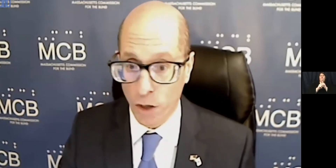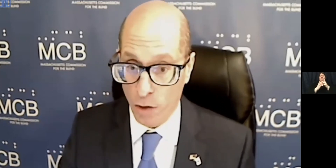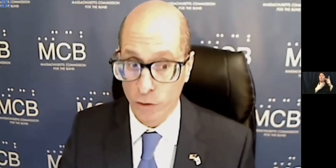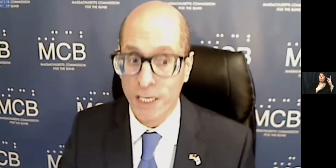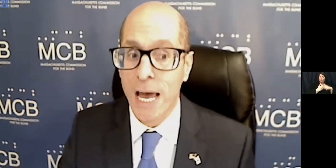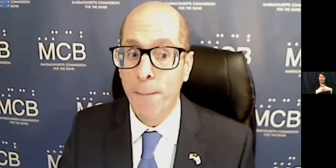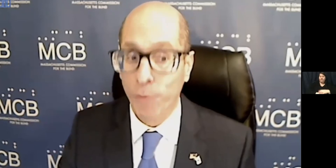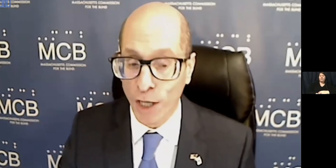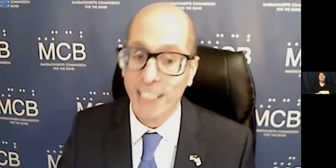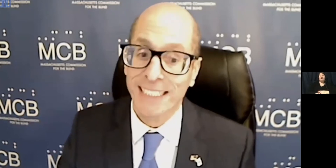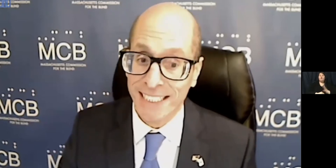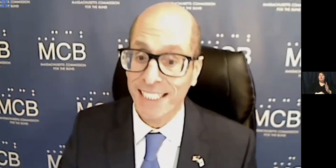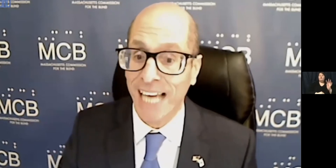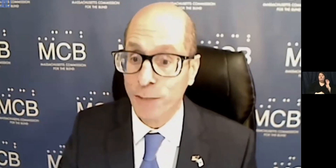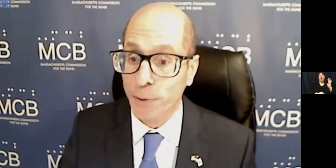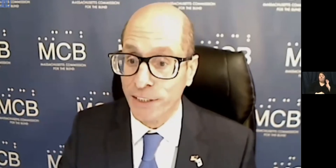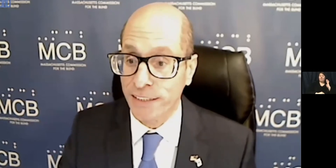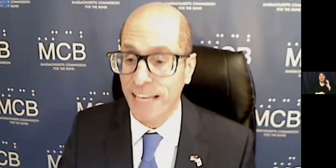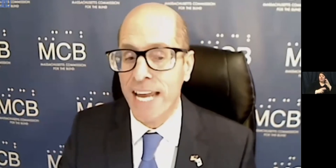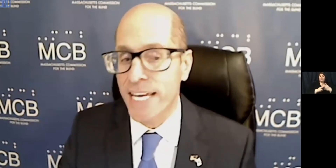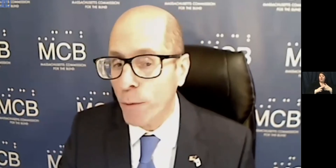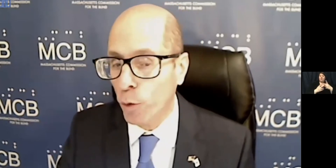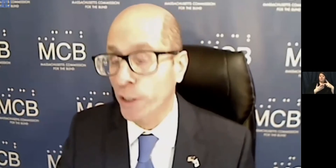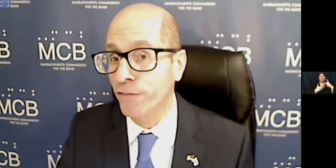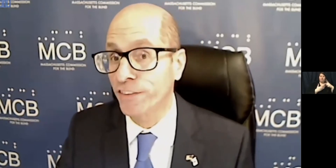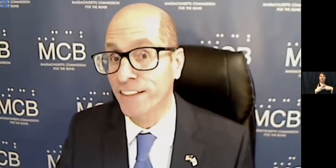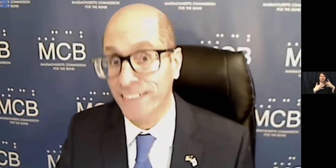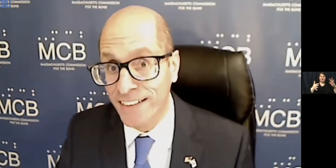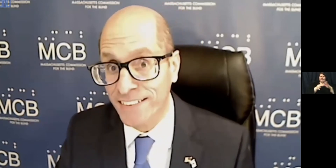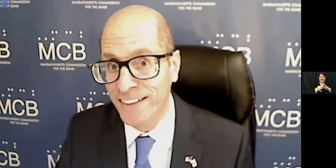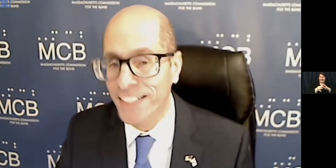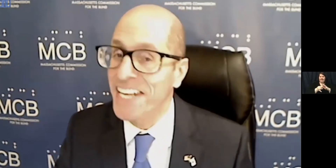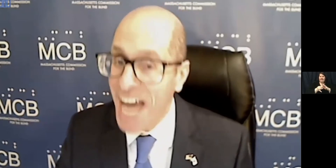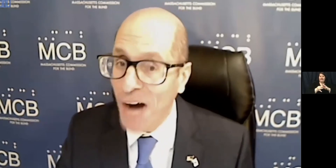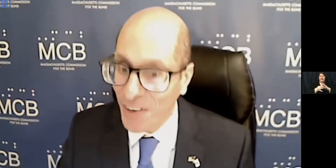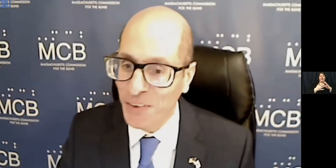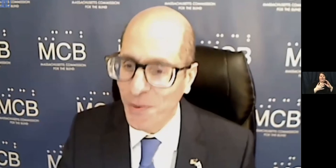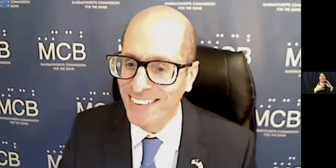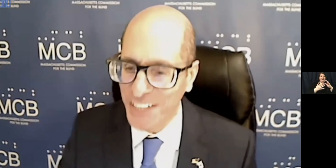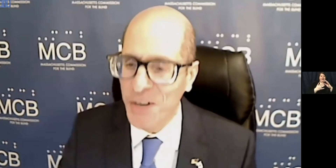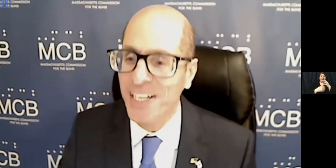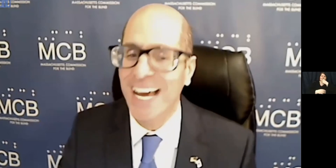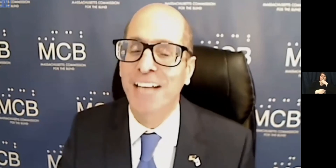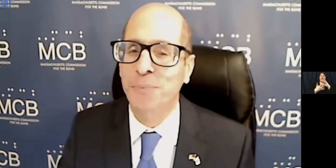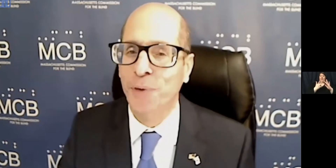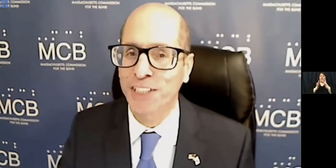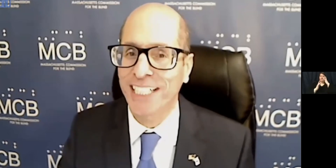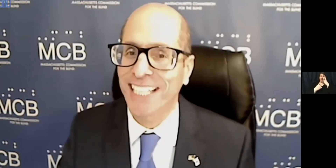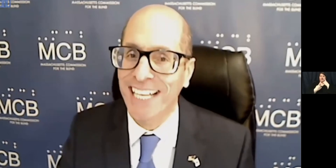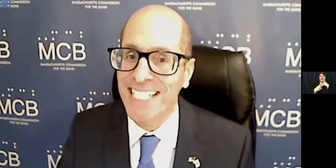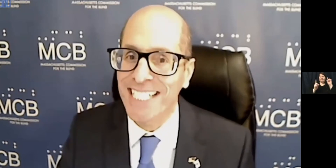formerly called Project Linking Expertise and Networking for Success, now otherwise known